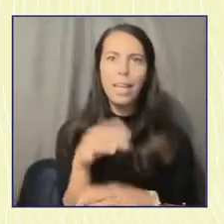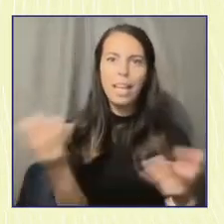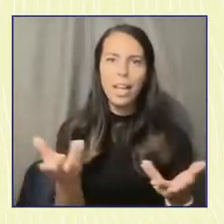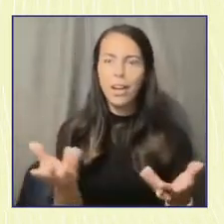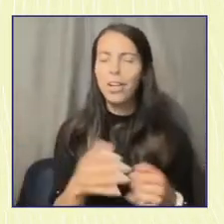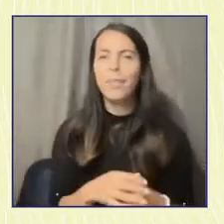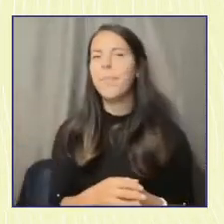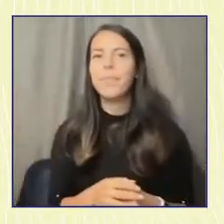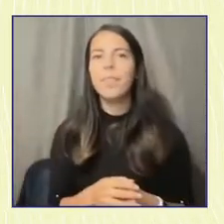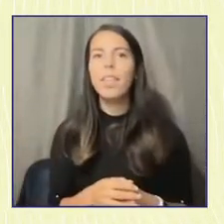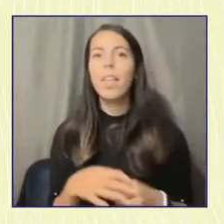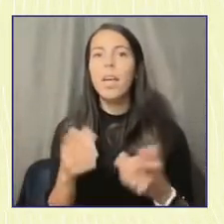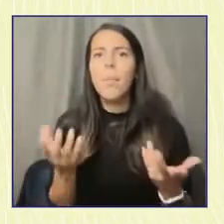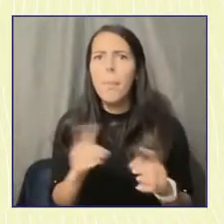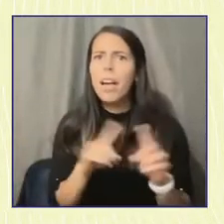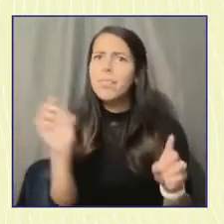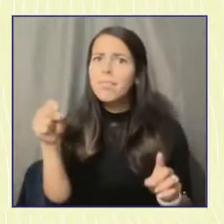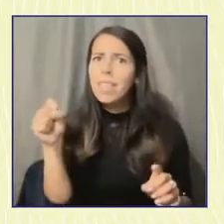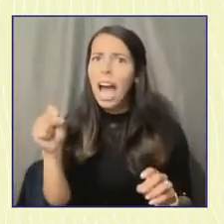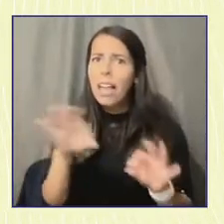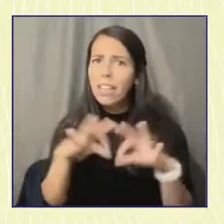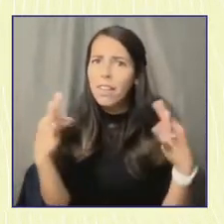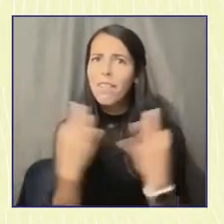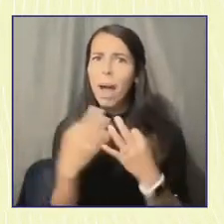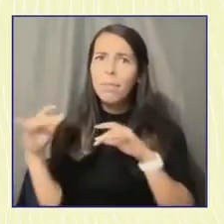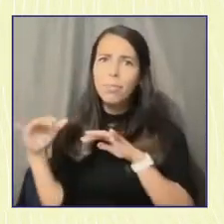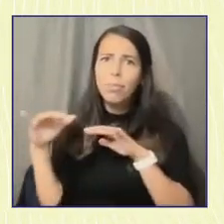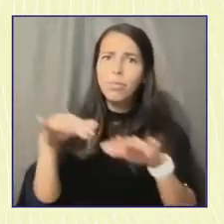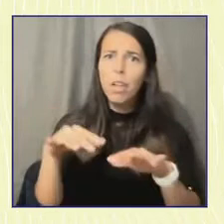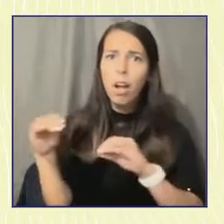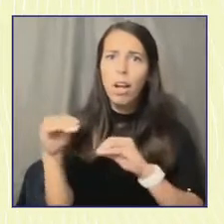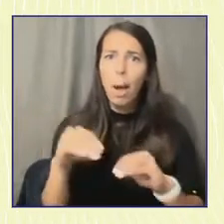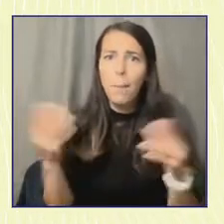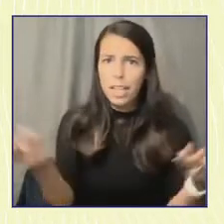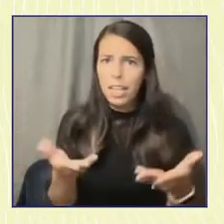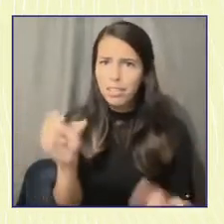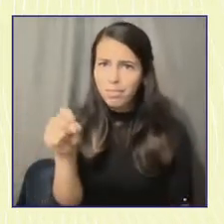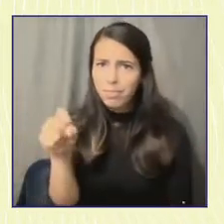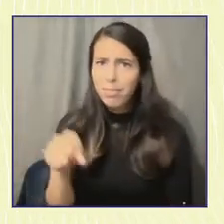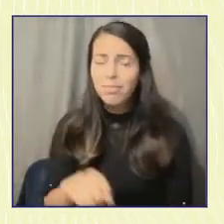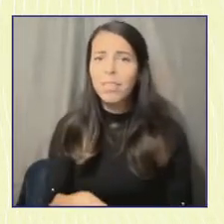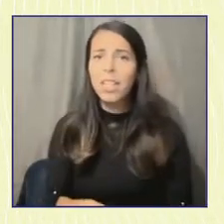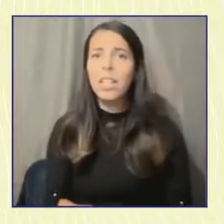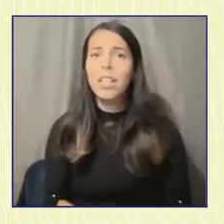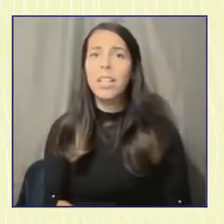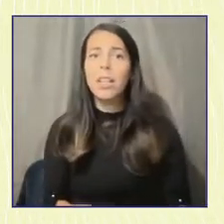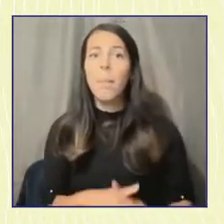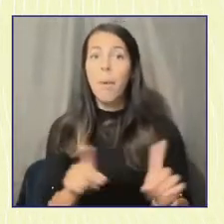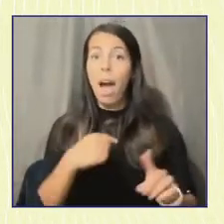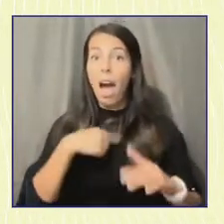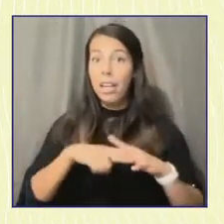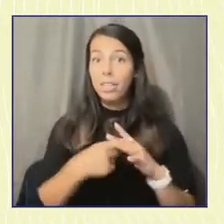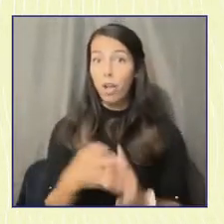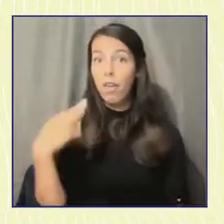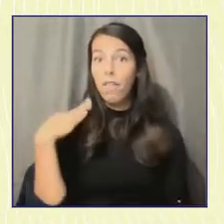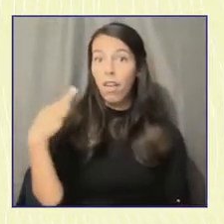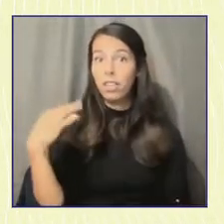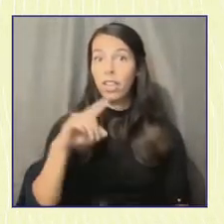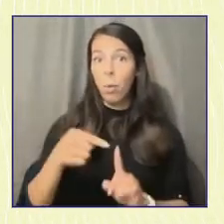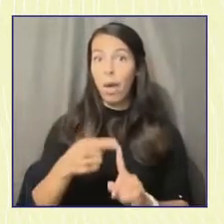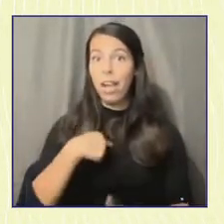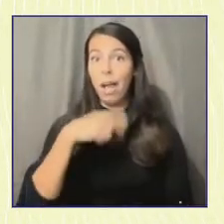they're our family. I come from a mixed status household and where I really started was by volunteering at 12 years old in an immigration center